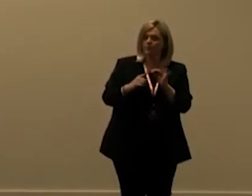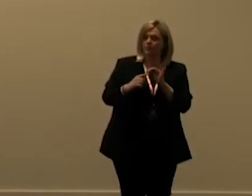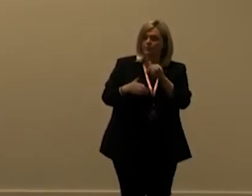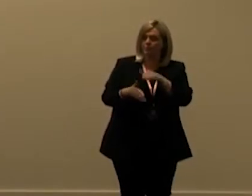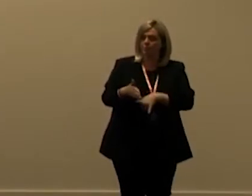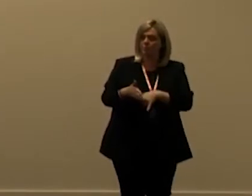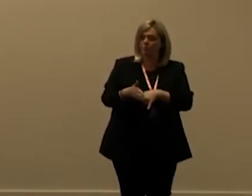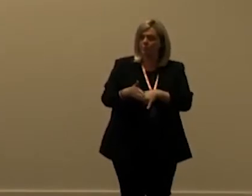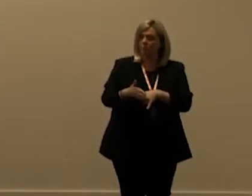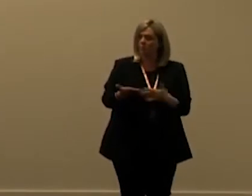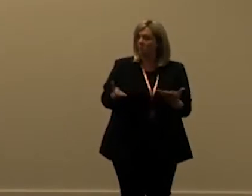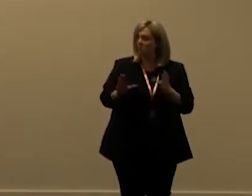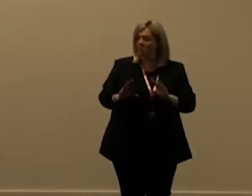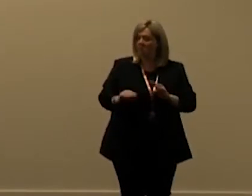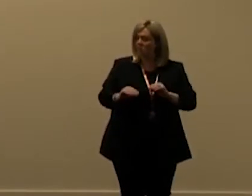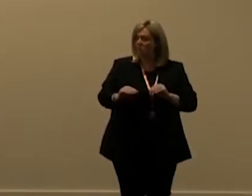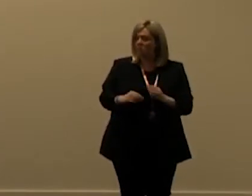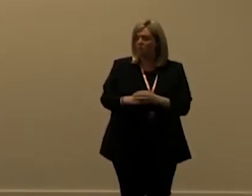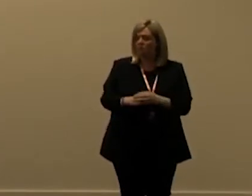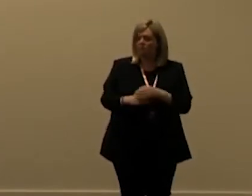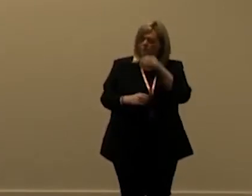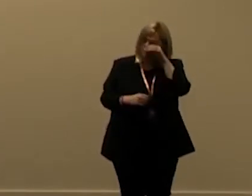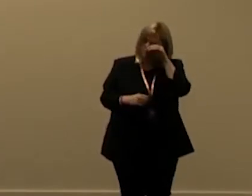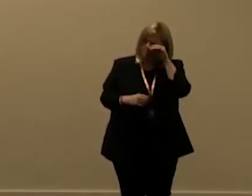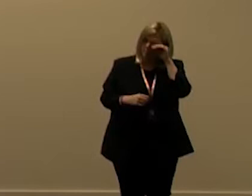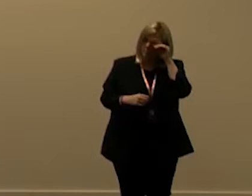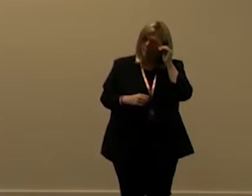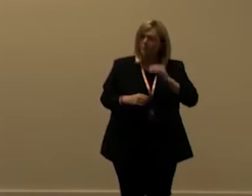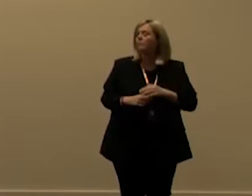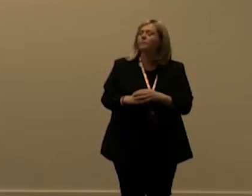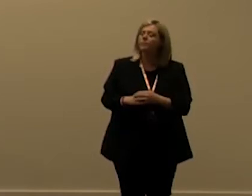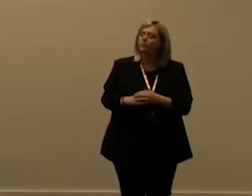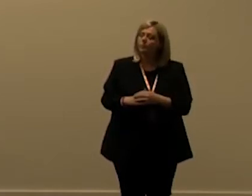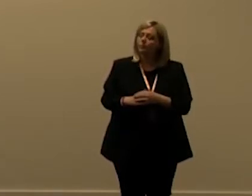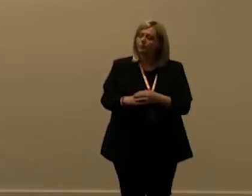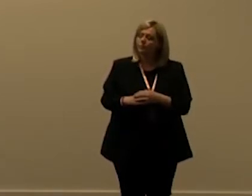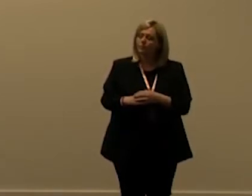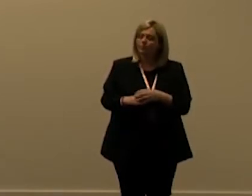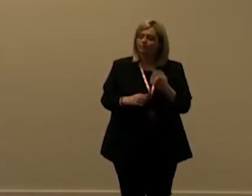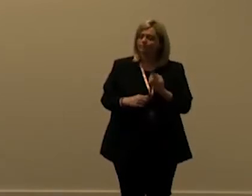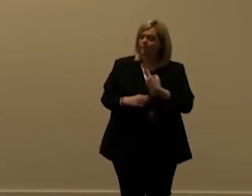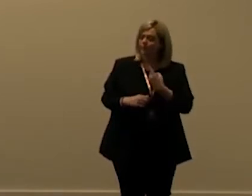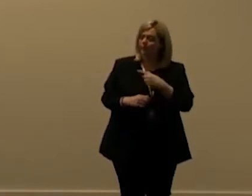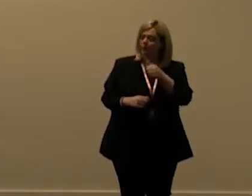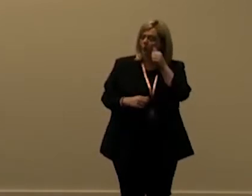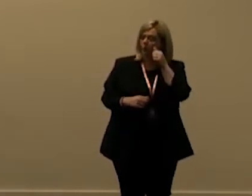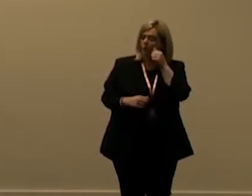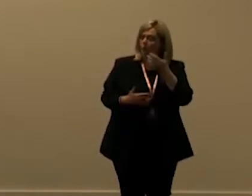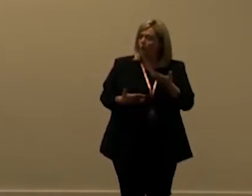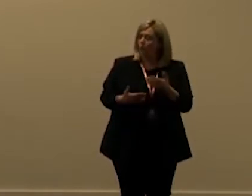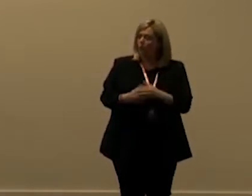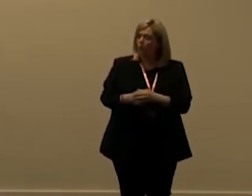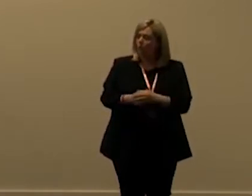gone gone uh gone in general into the general availability and i actually noticed that it did